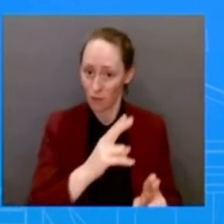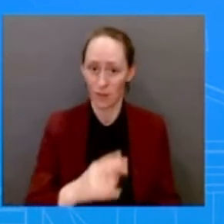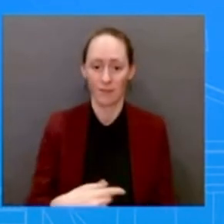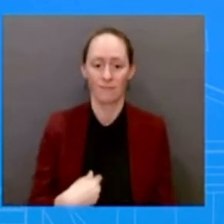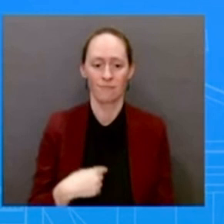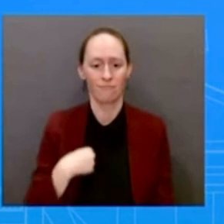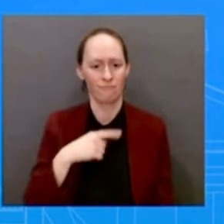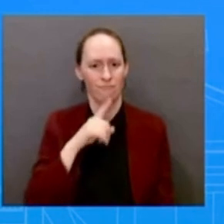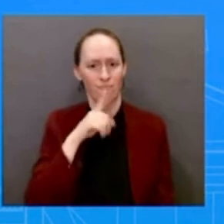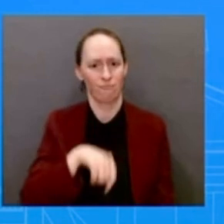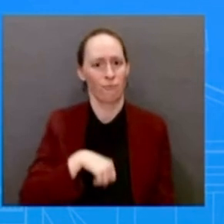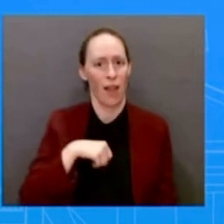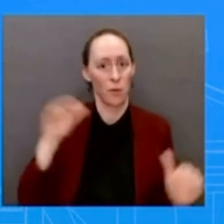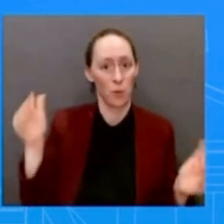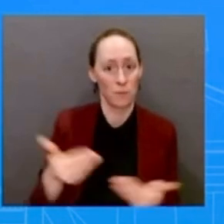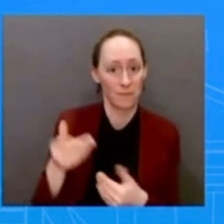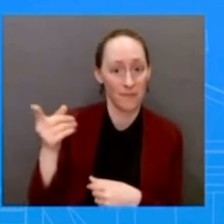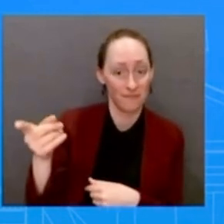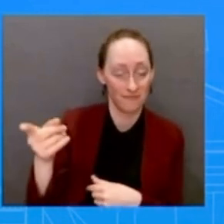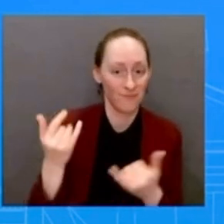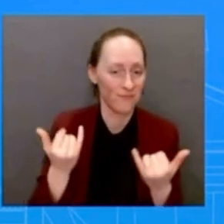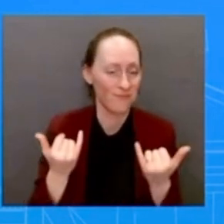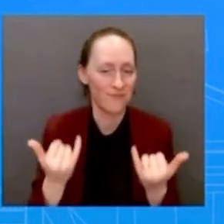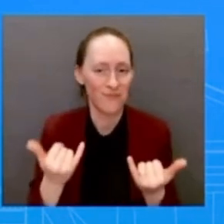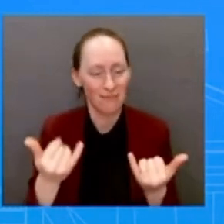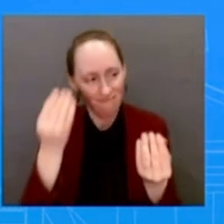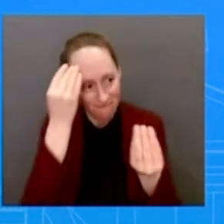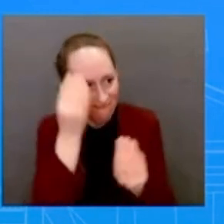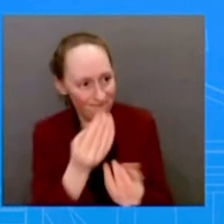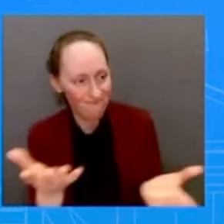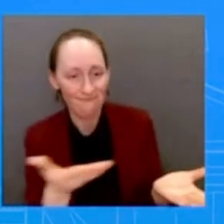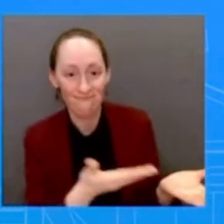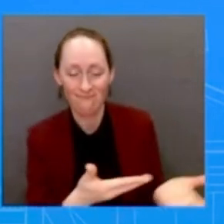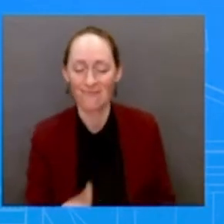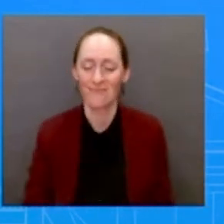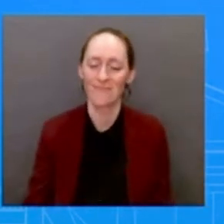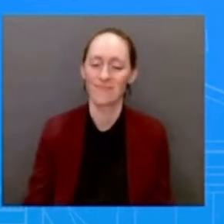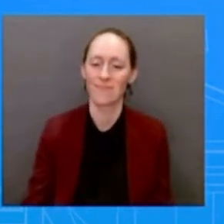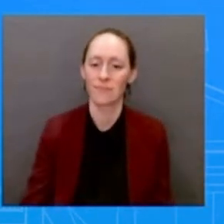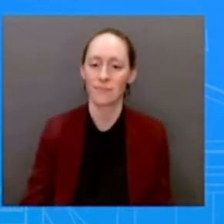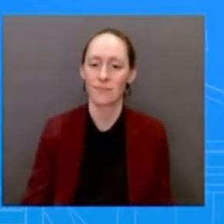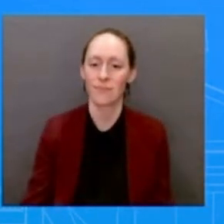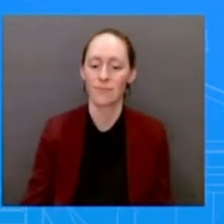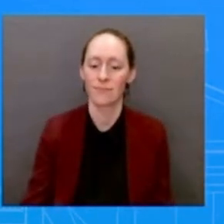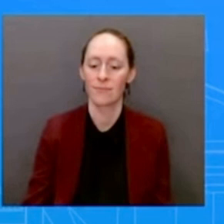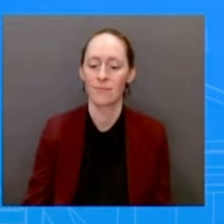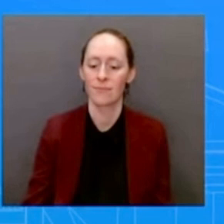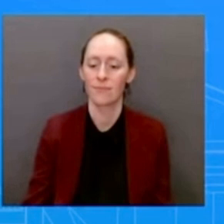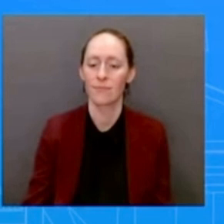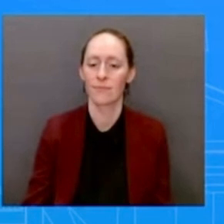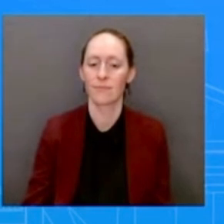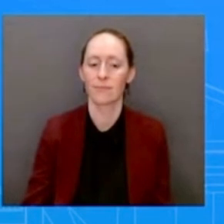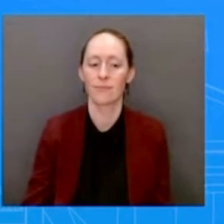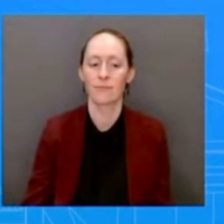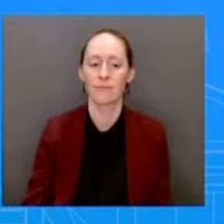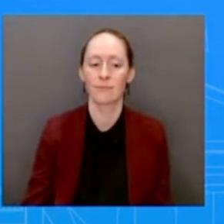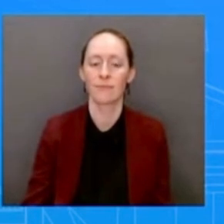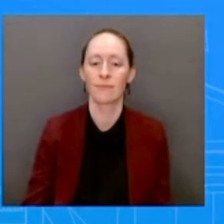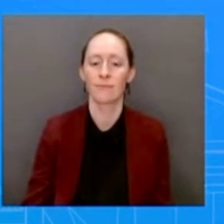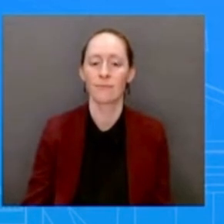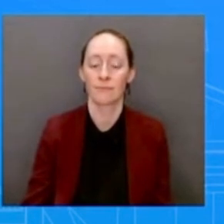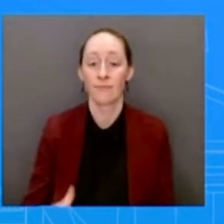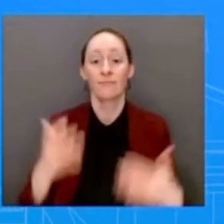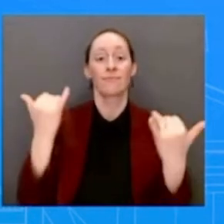recipient. Today, the Biden-Harris administration is announcing its 33rd Security Assistance Package for Ukraine using